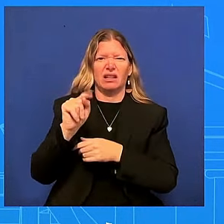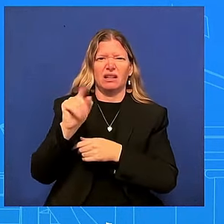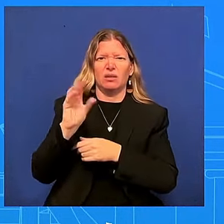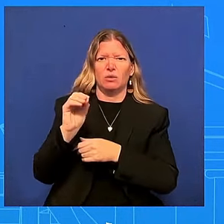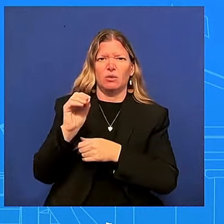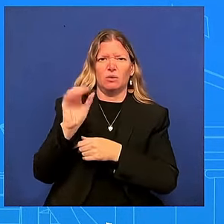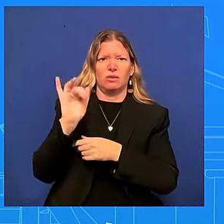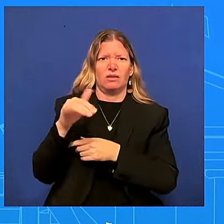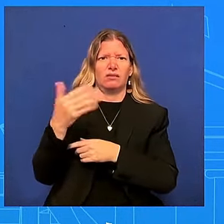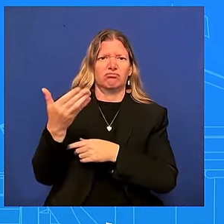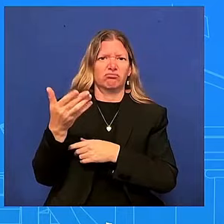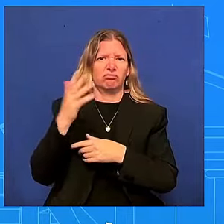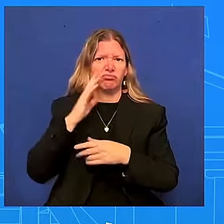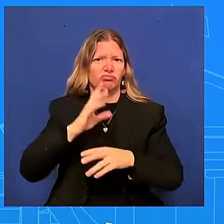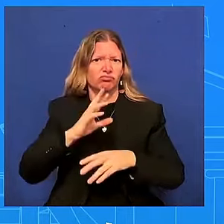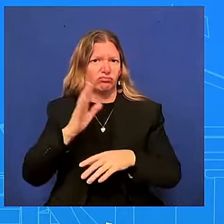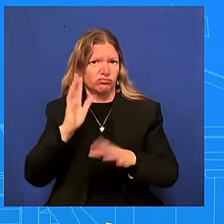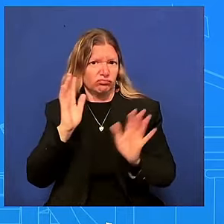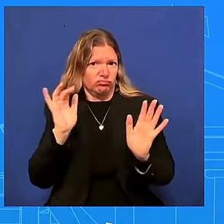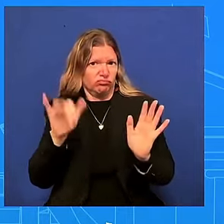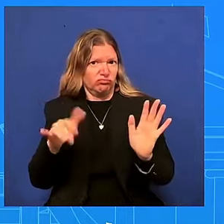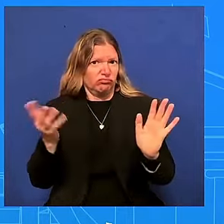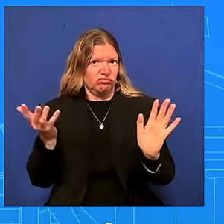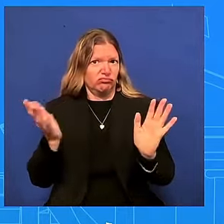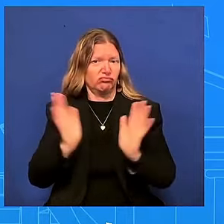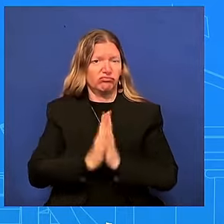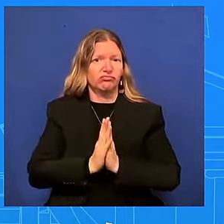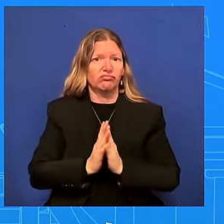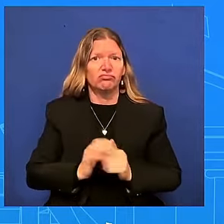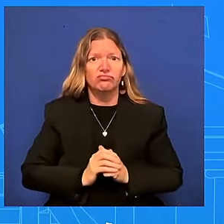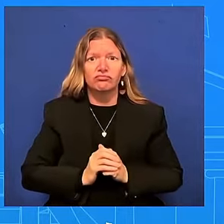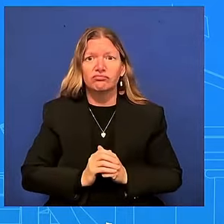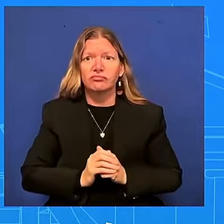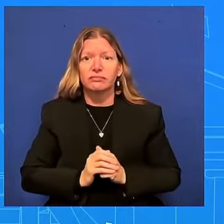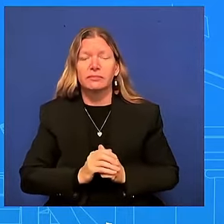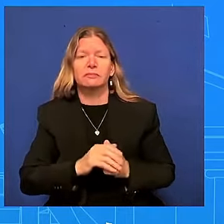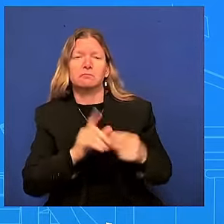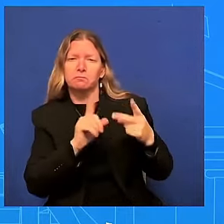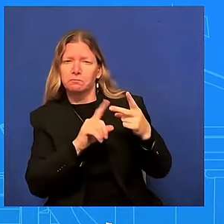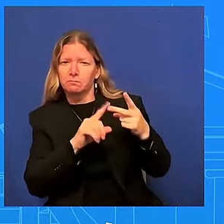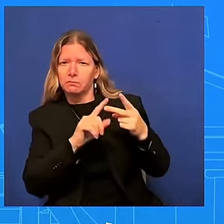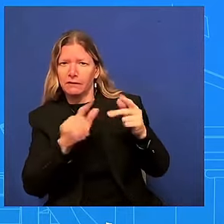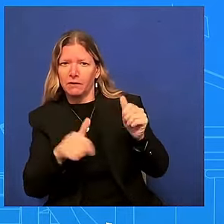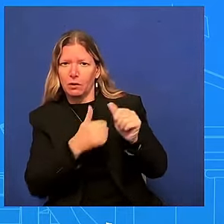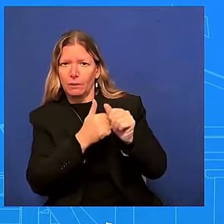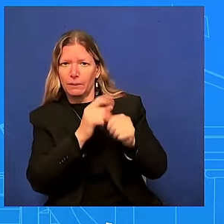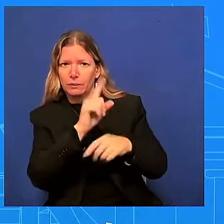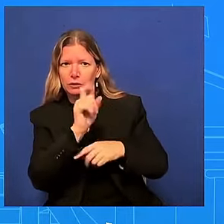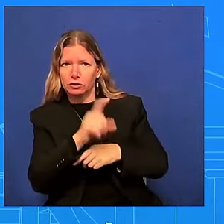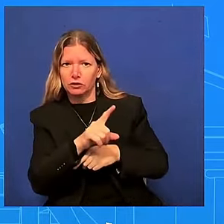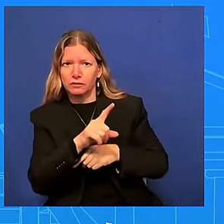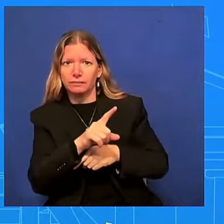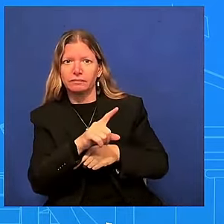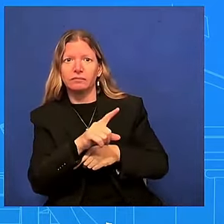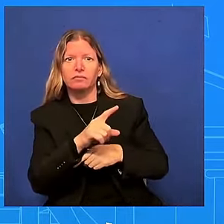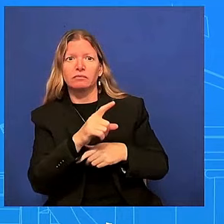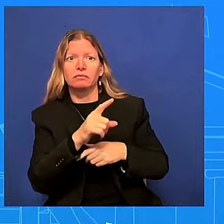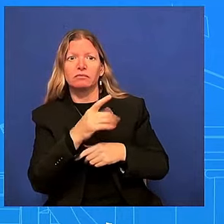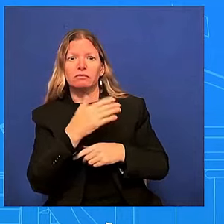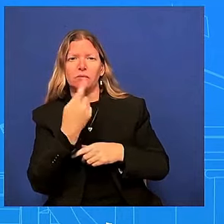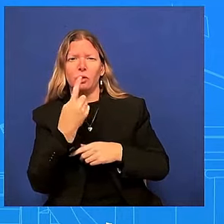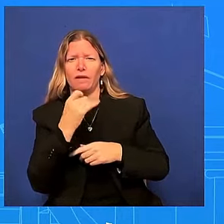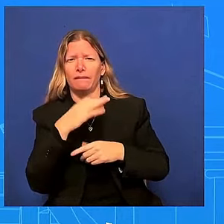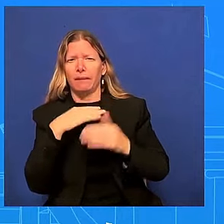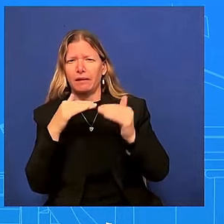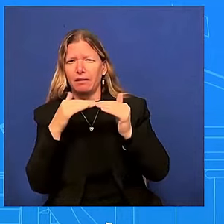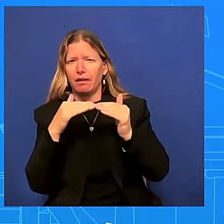i have a follow up sure one of one of my colleagues behind me uh shouted a similar question to what i'm